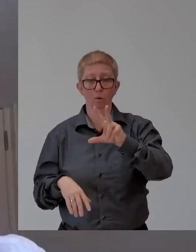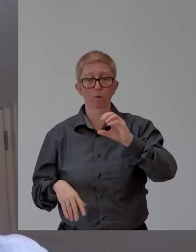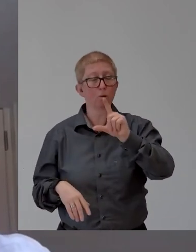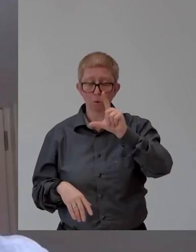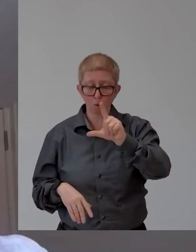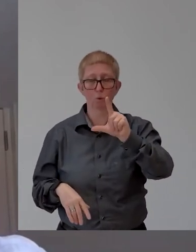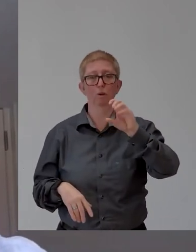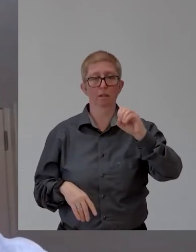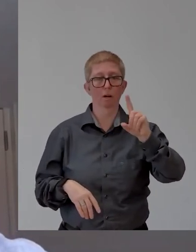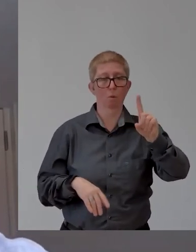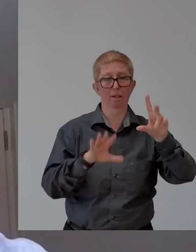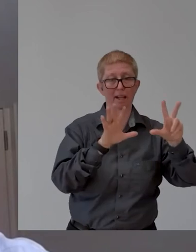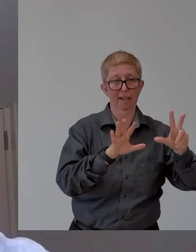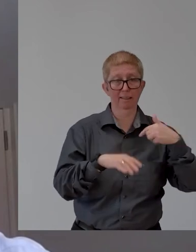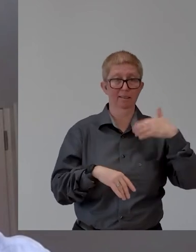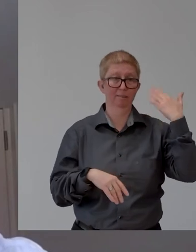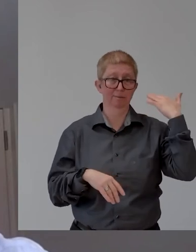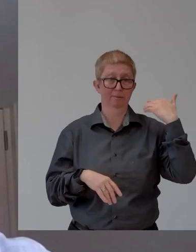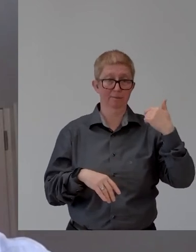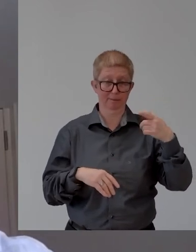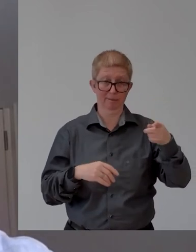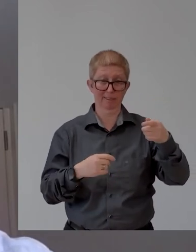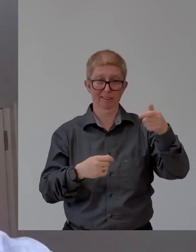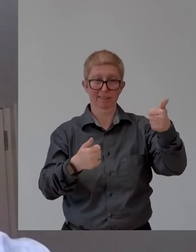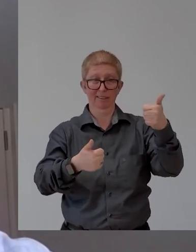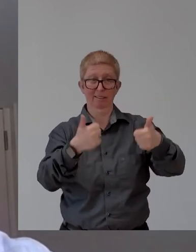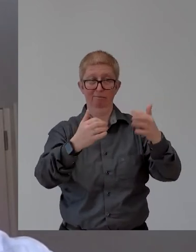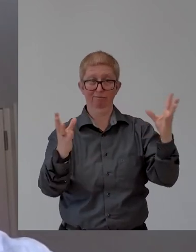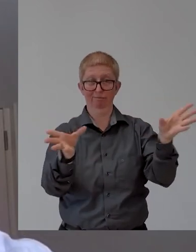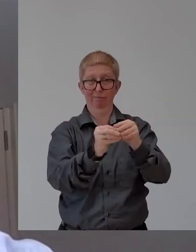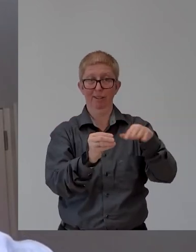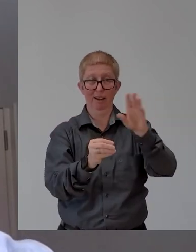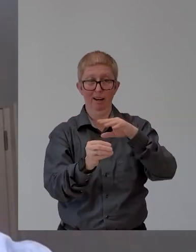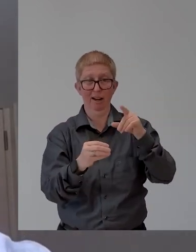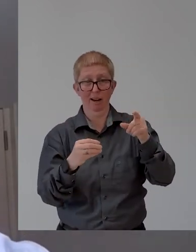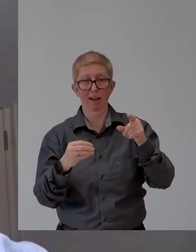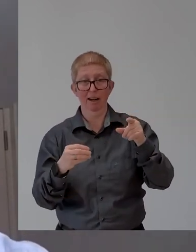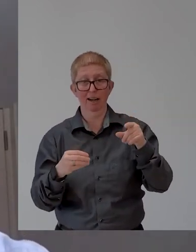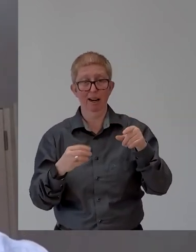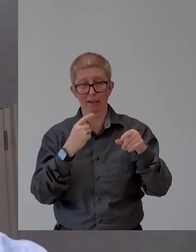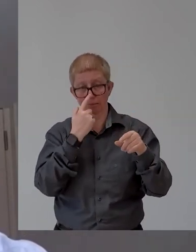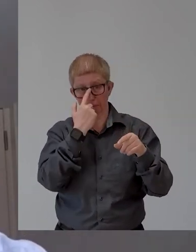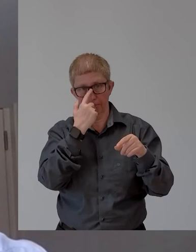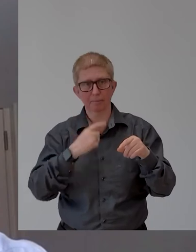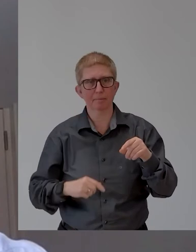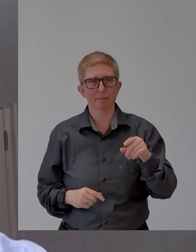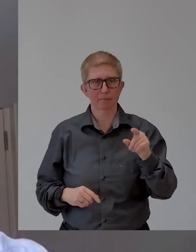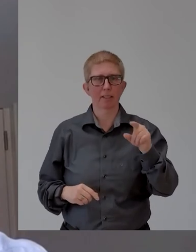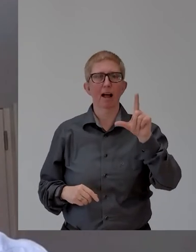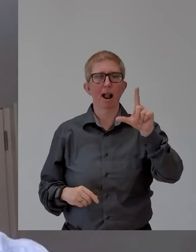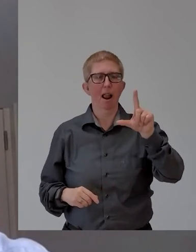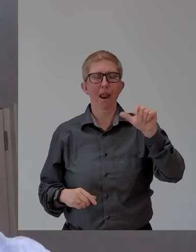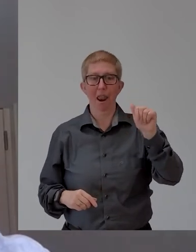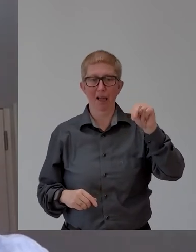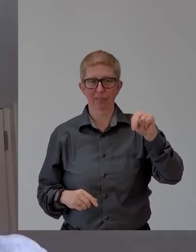in a company event in, uh, Lanzarote. Uh, it was an Olympic distance triathlon. Um, I